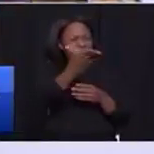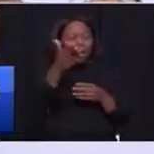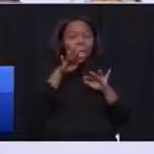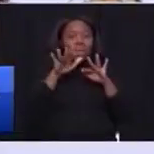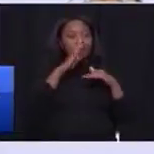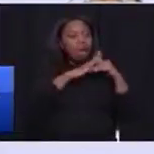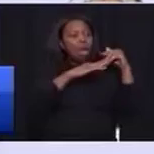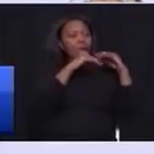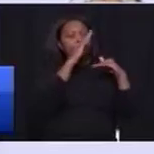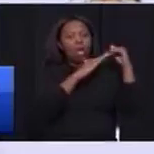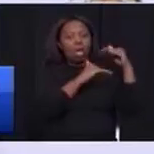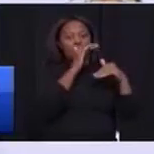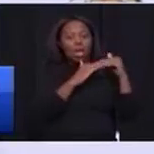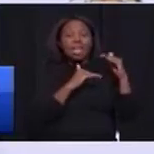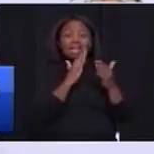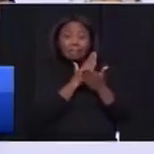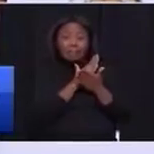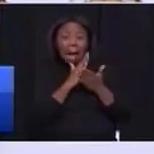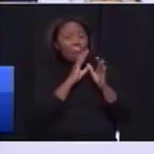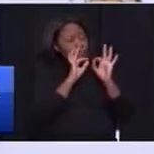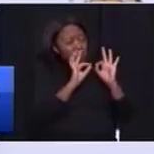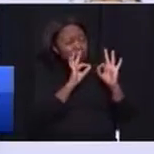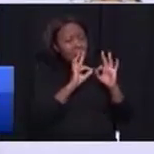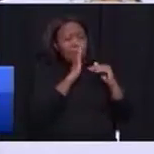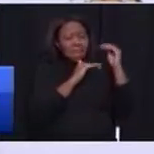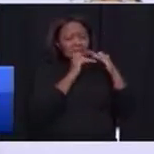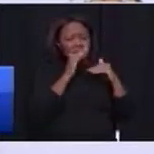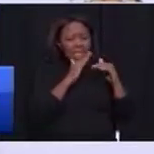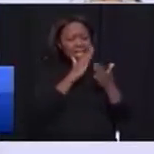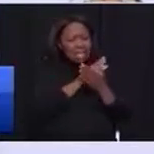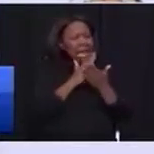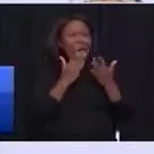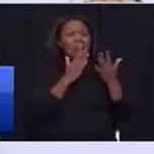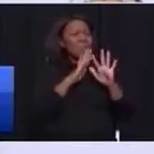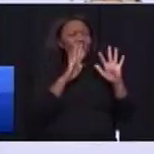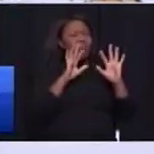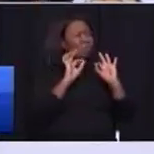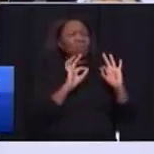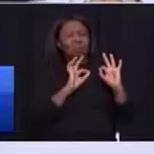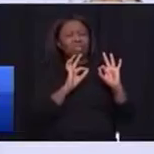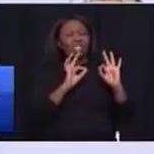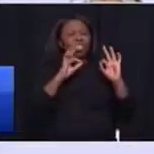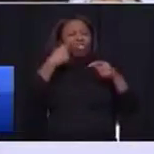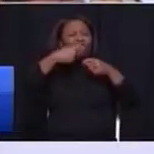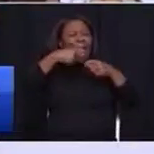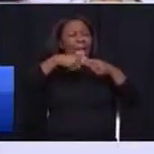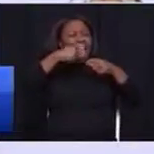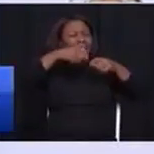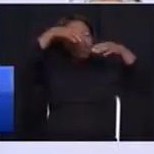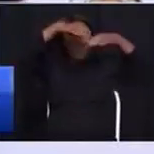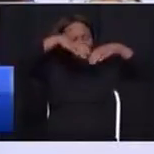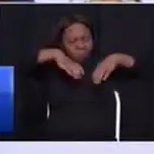building. Some are building decent structures, but others are informalizing. They are building checks inside